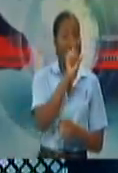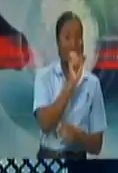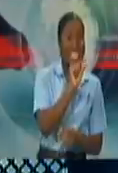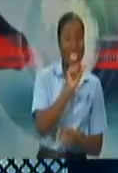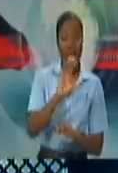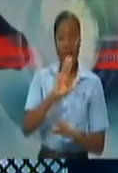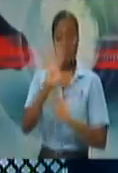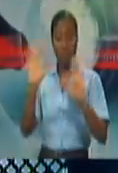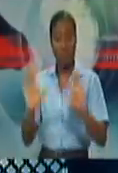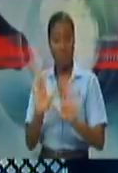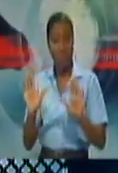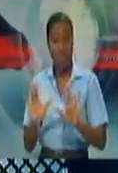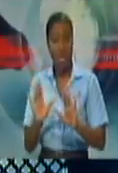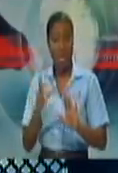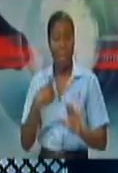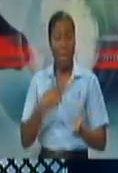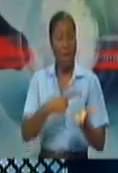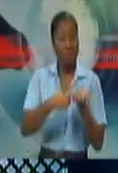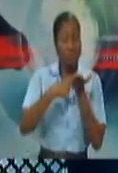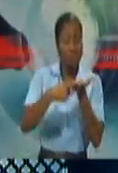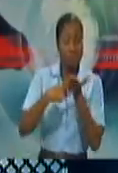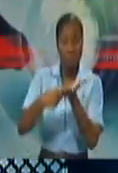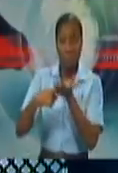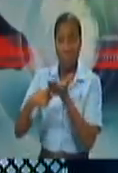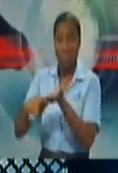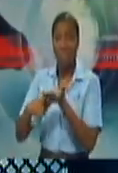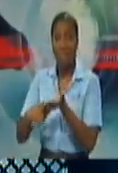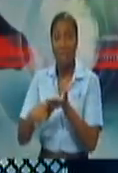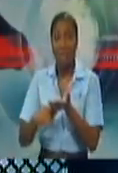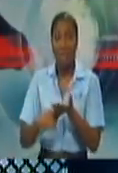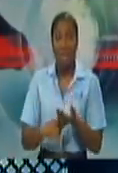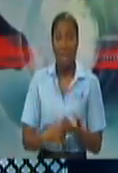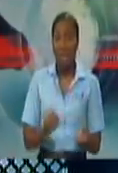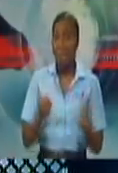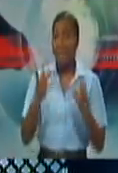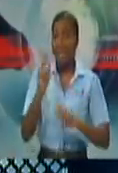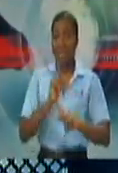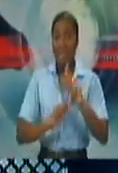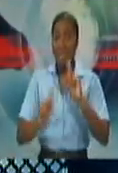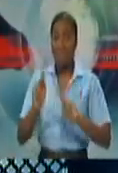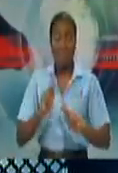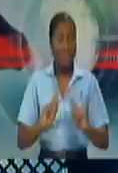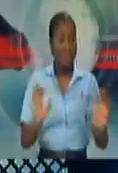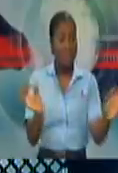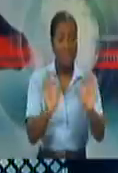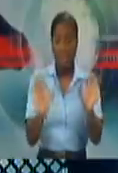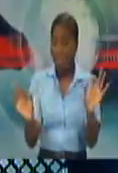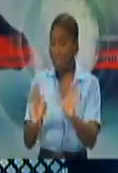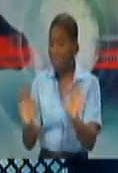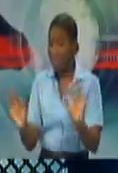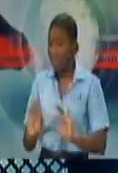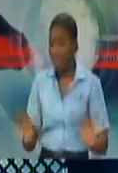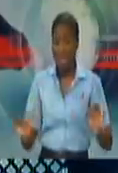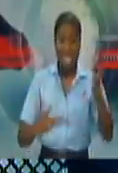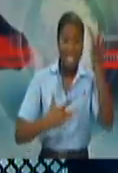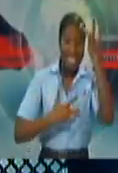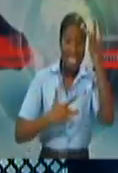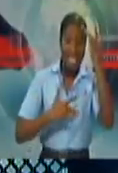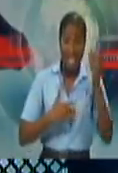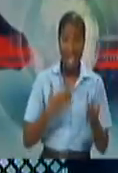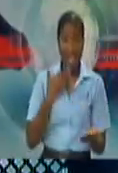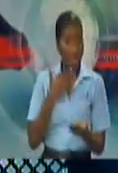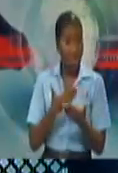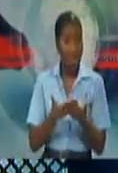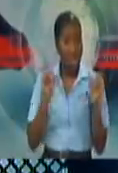the CMHs. Some of them are getting no cases at all walking into the entire county of viral illness, which is a good sign